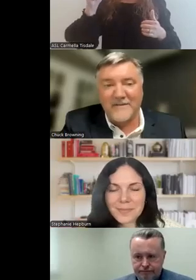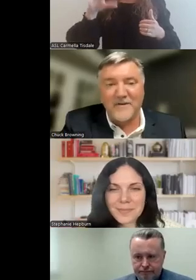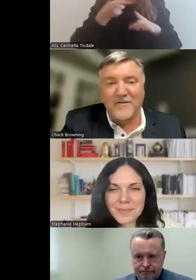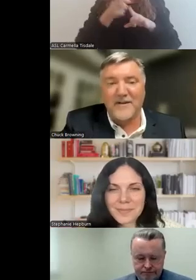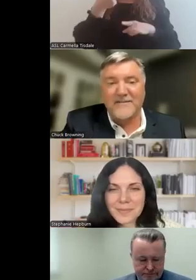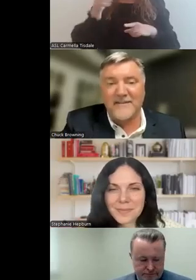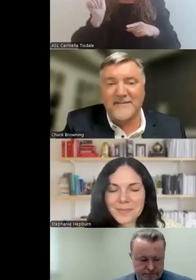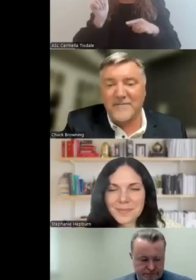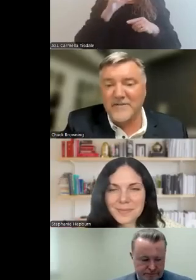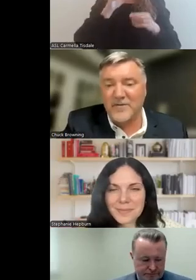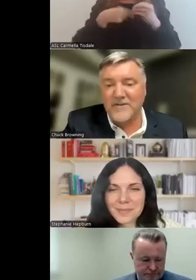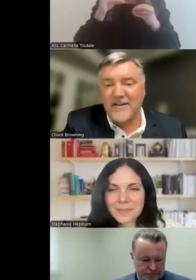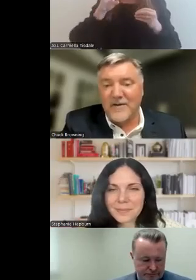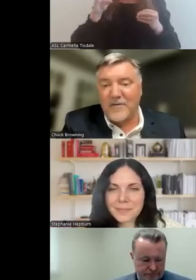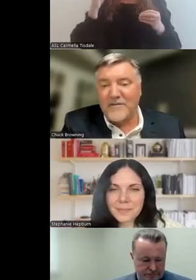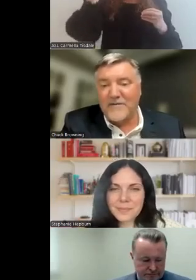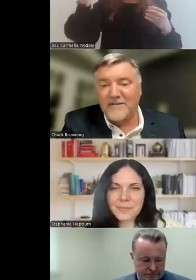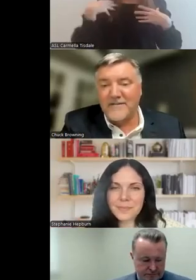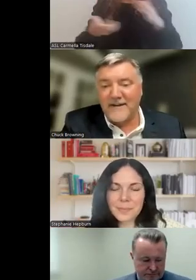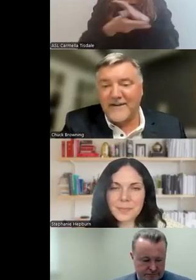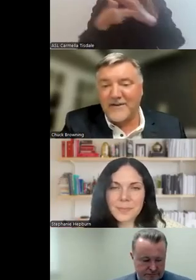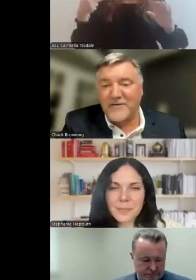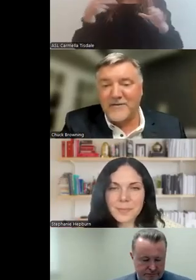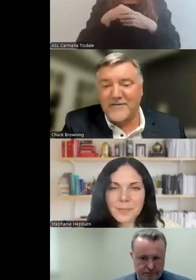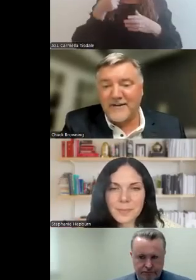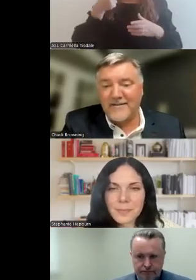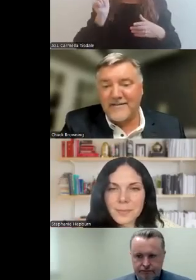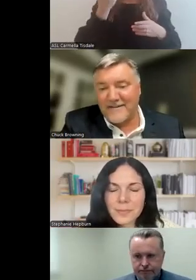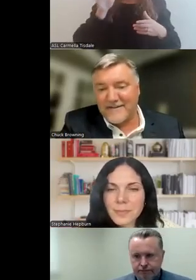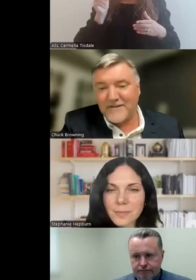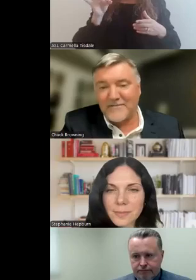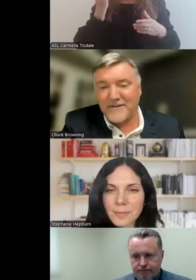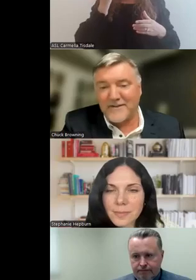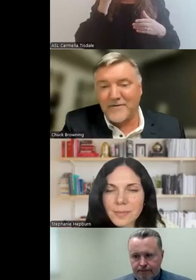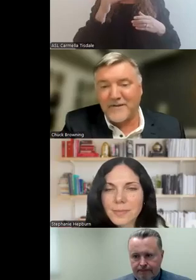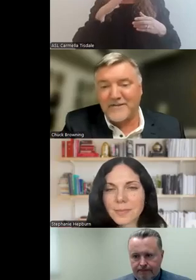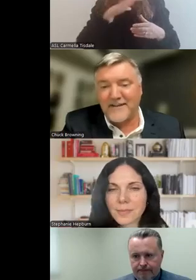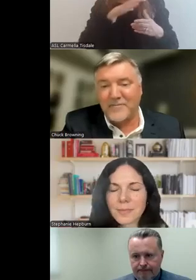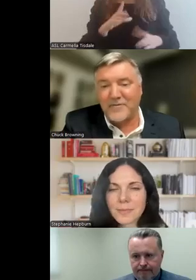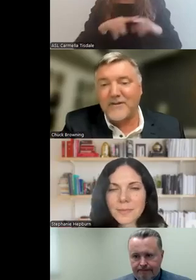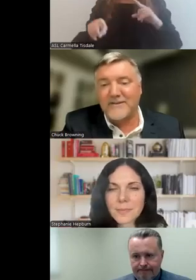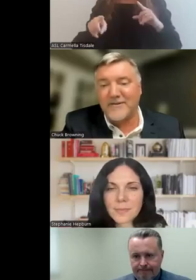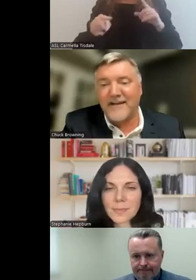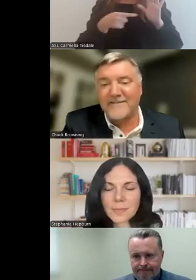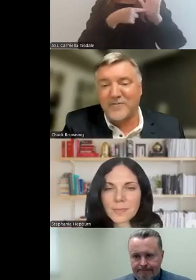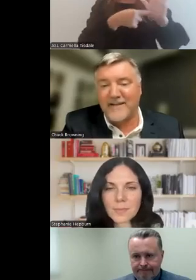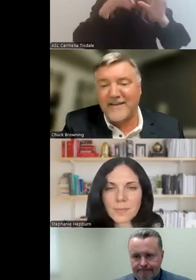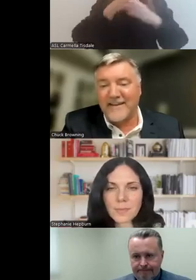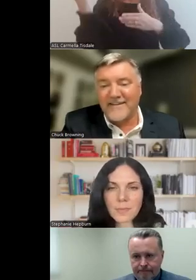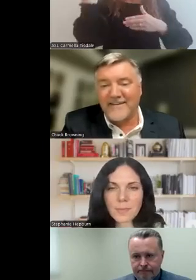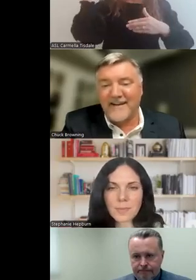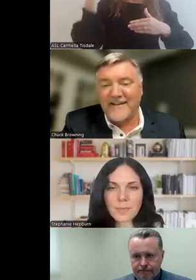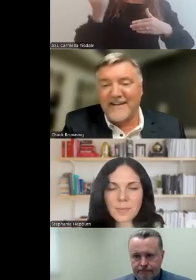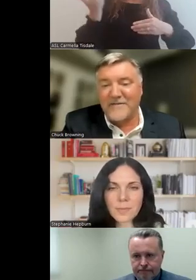86 and mental health stigma in Georgia. We featured, I don't know if you knew this or not, Commissioner, but you were featured in the pre-show last